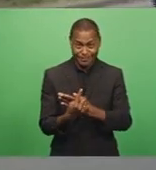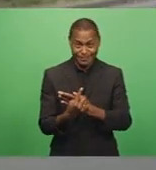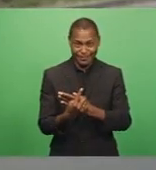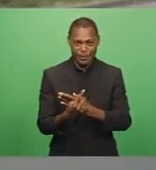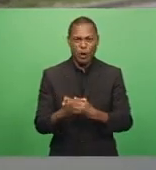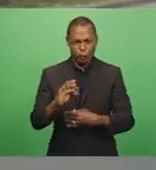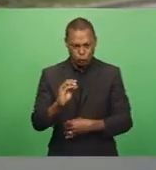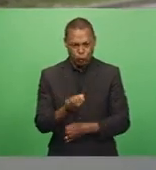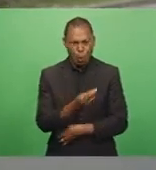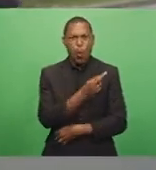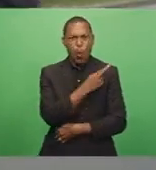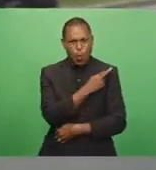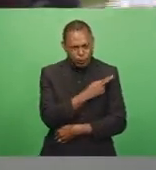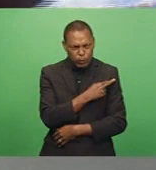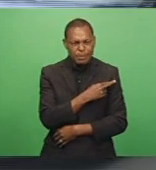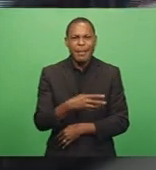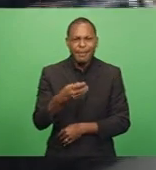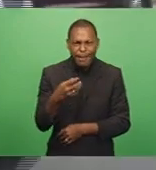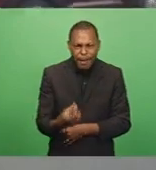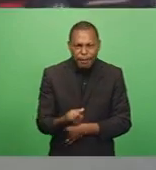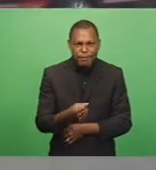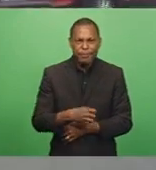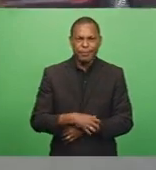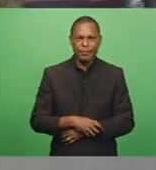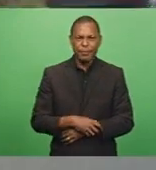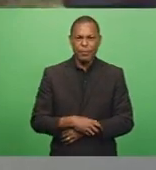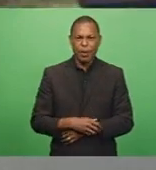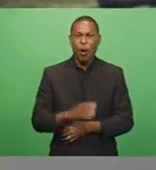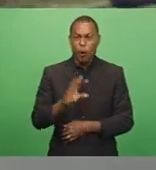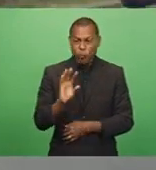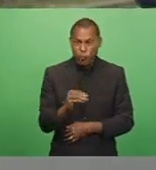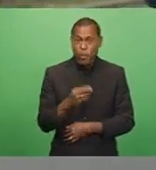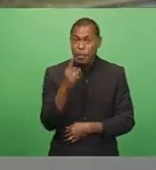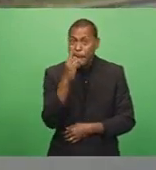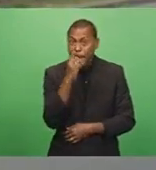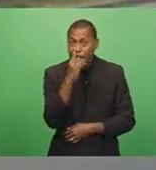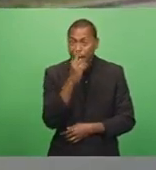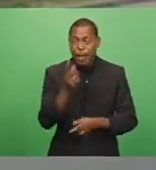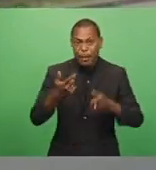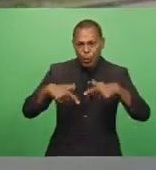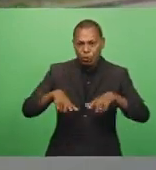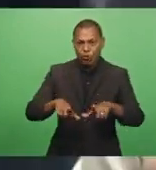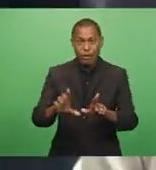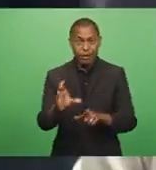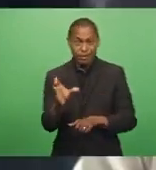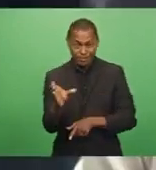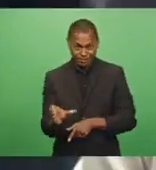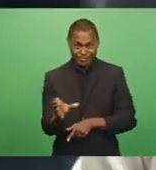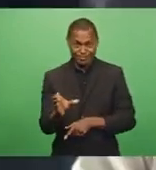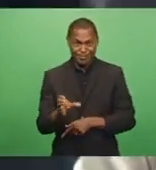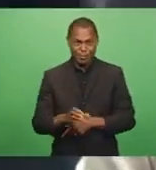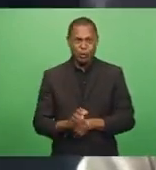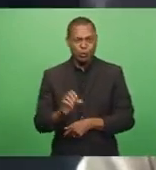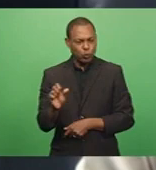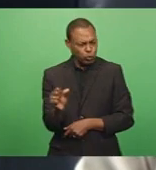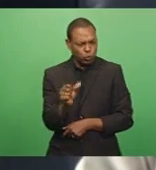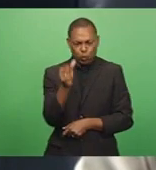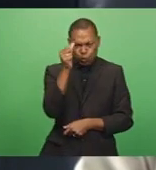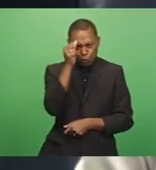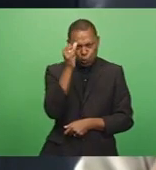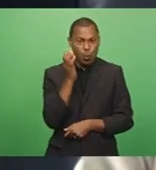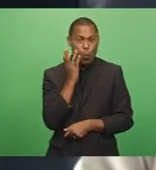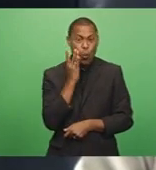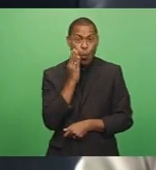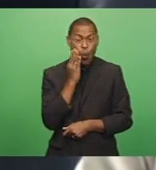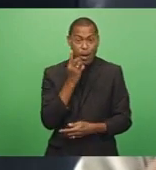responsibilities from the consumers or from the travelers as well because they should know by doing that they are